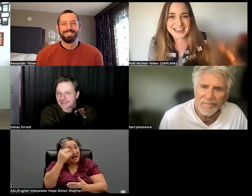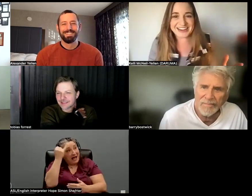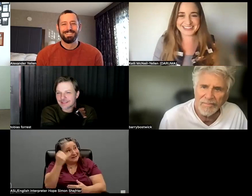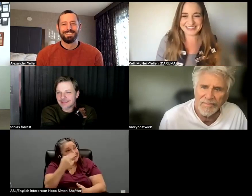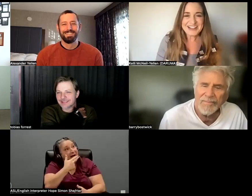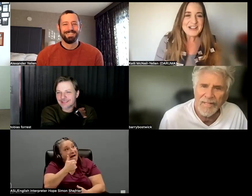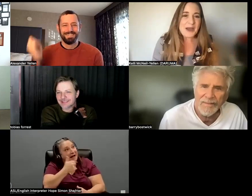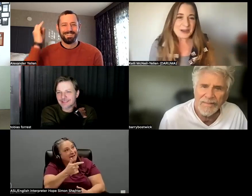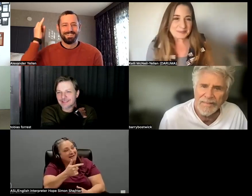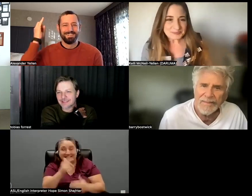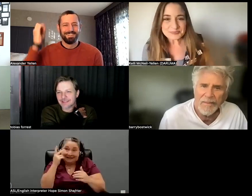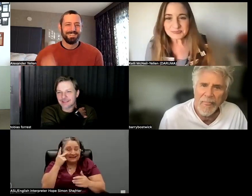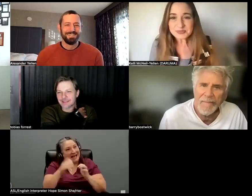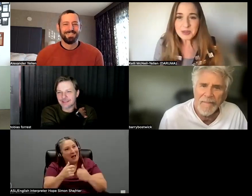work together.